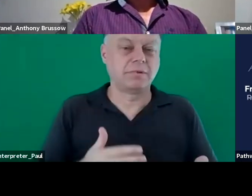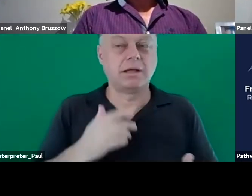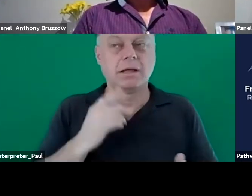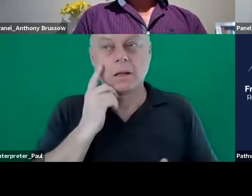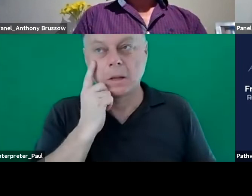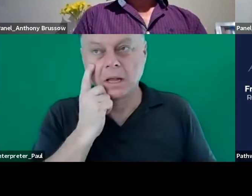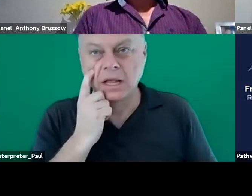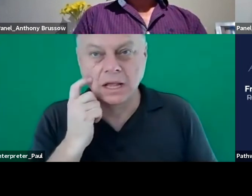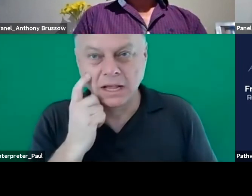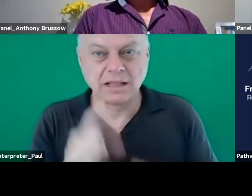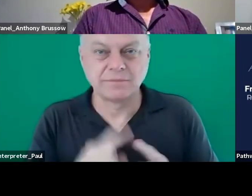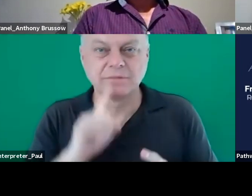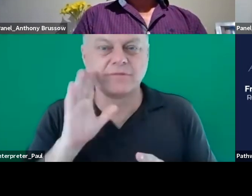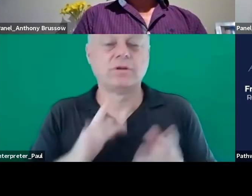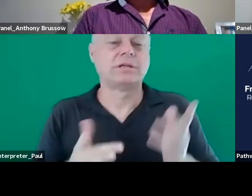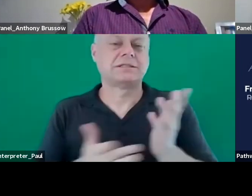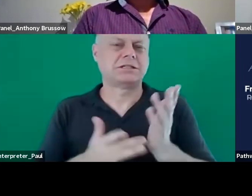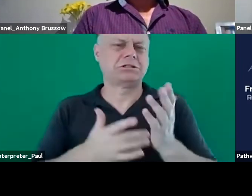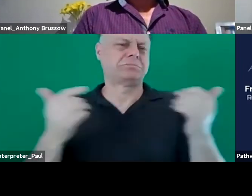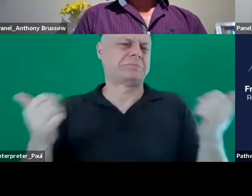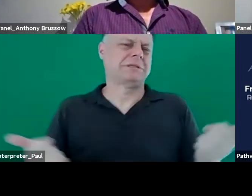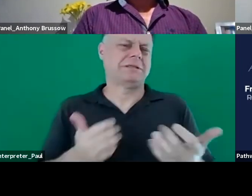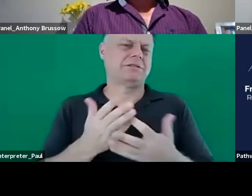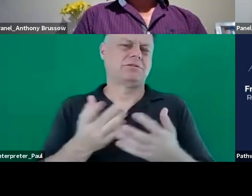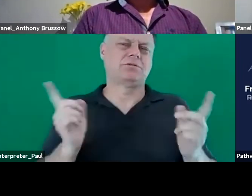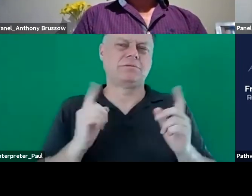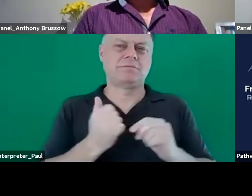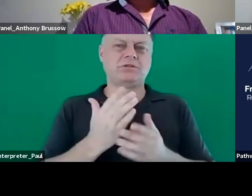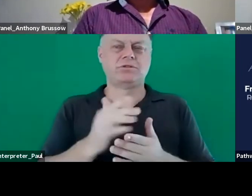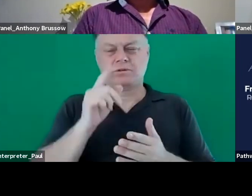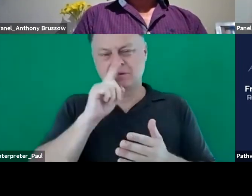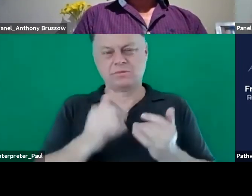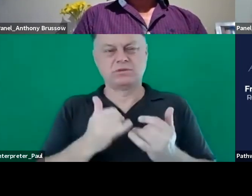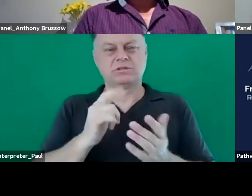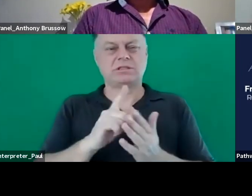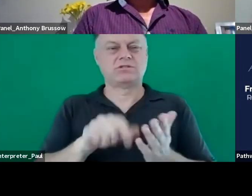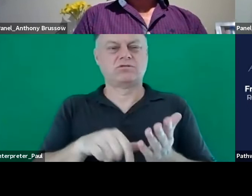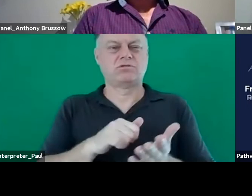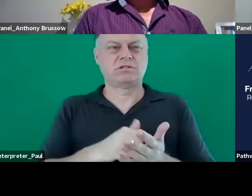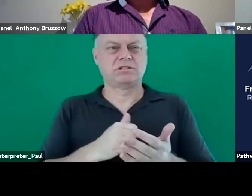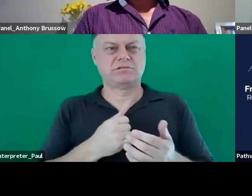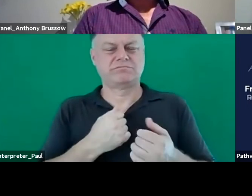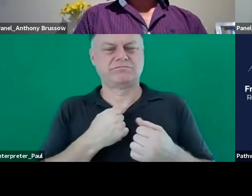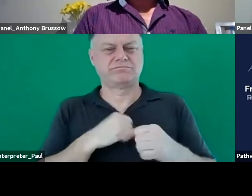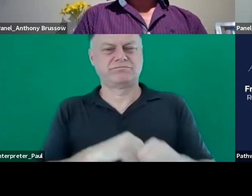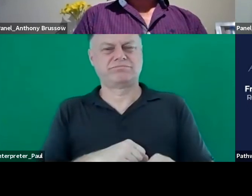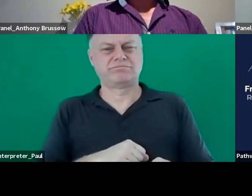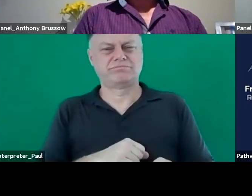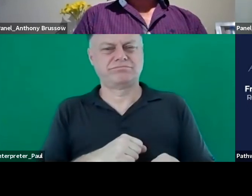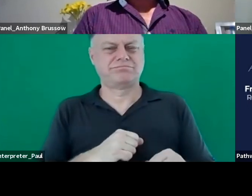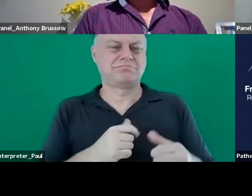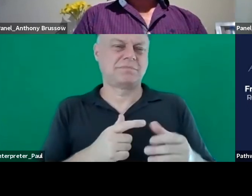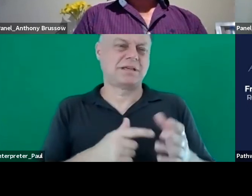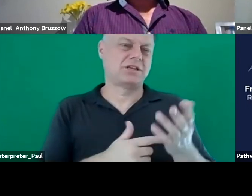we need to make sure that people right are protected virtually or in a university